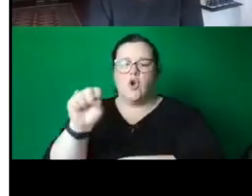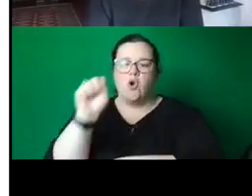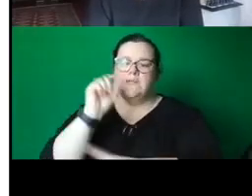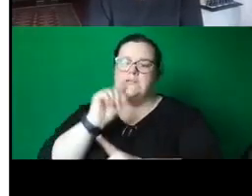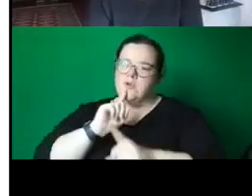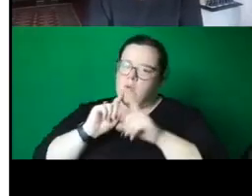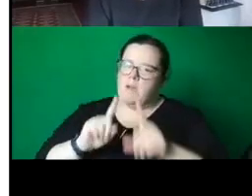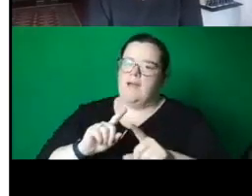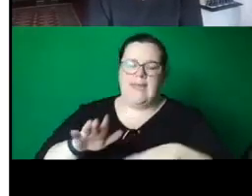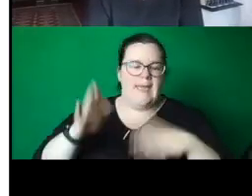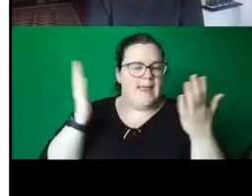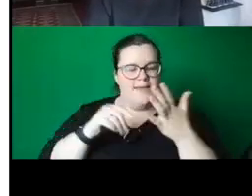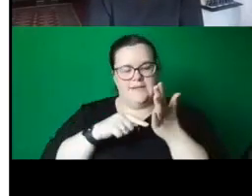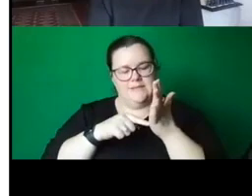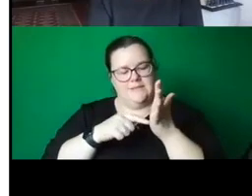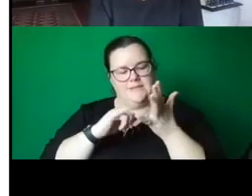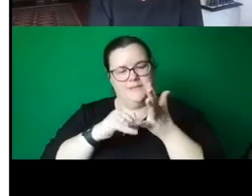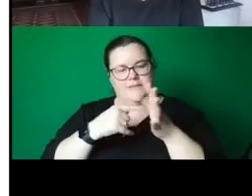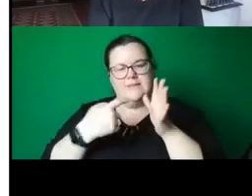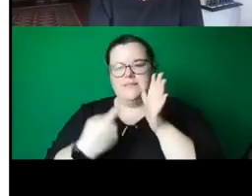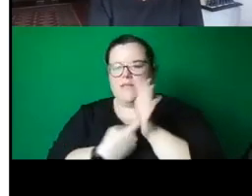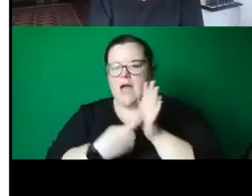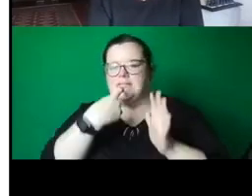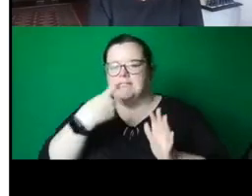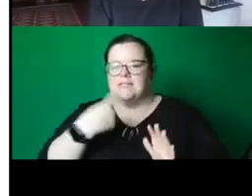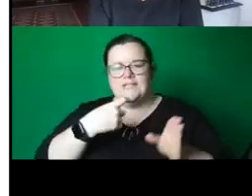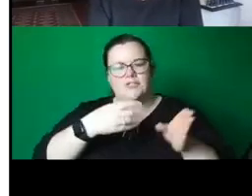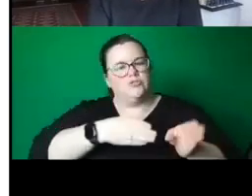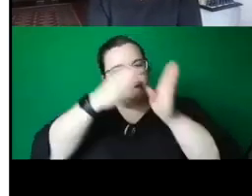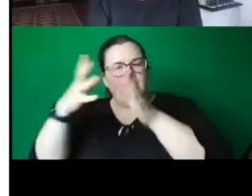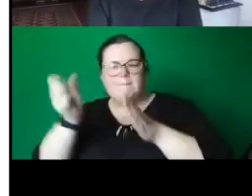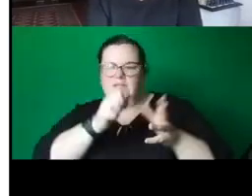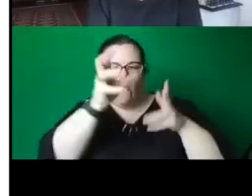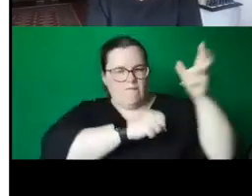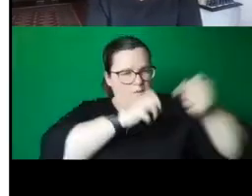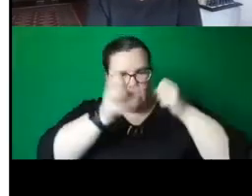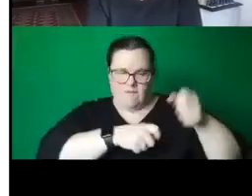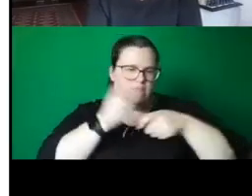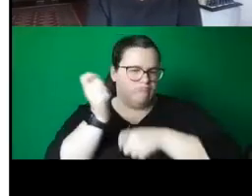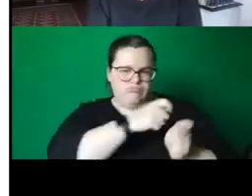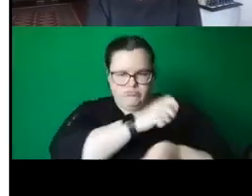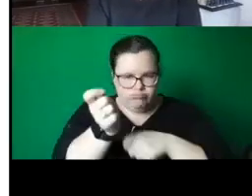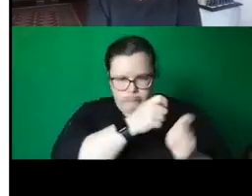years ago. However, Valentin Toporidza decided to secretly save the head and hid it in his home for all these years.